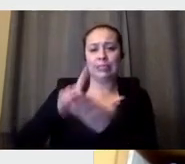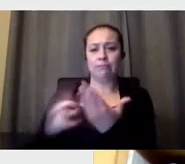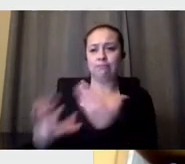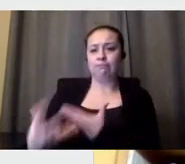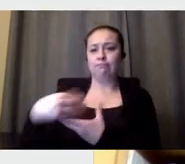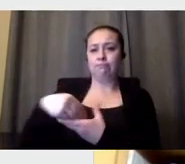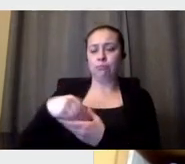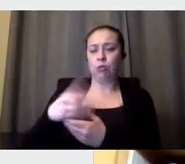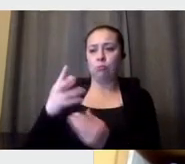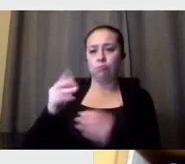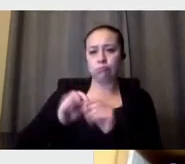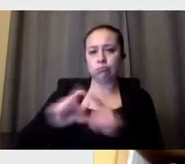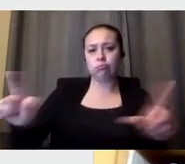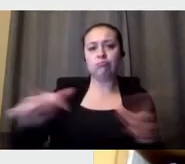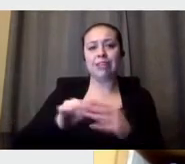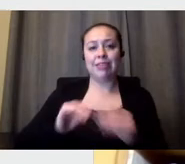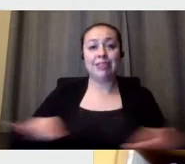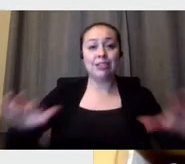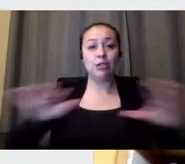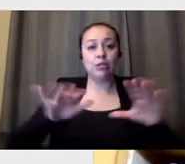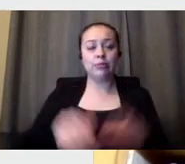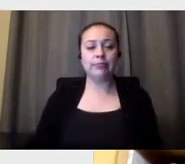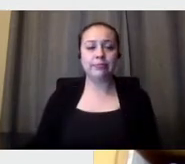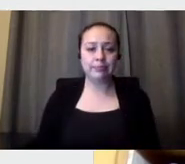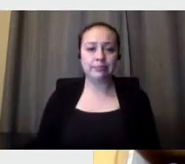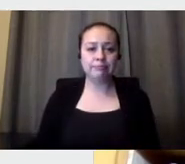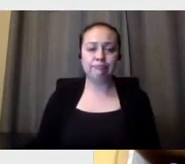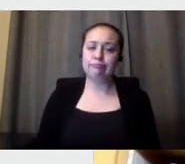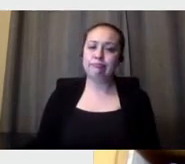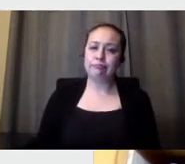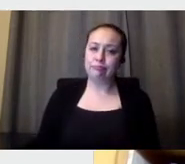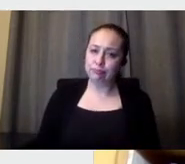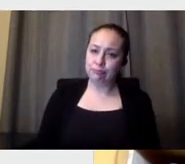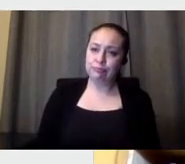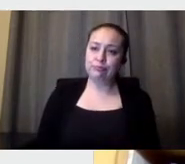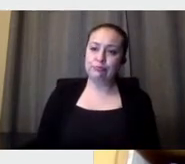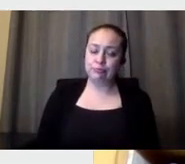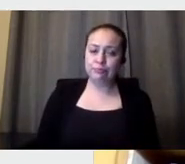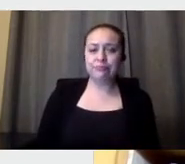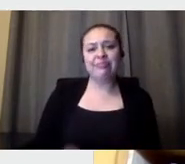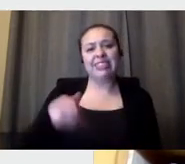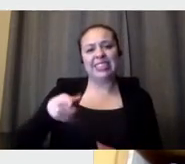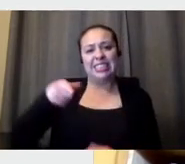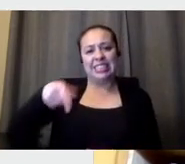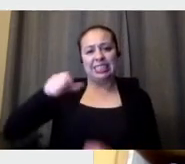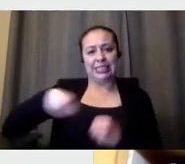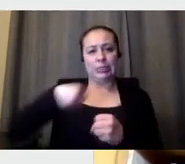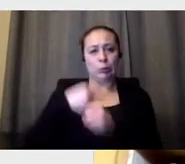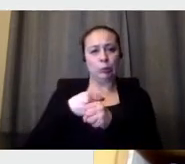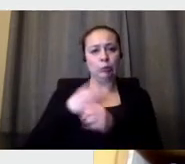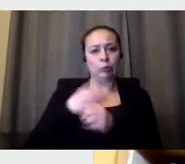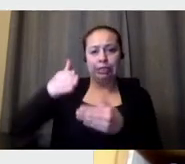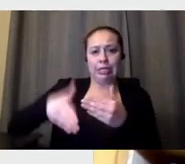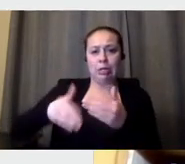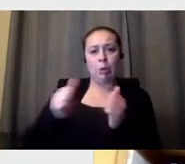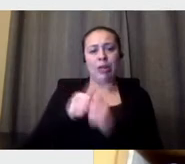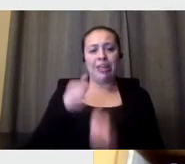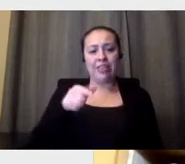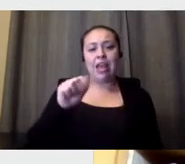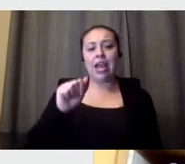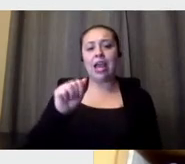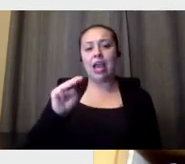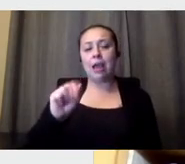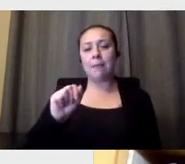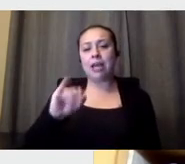It is appropriate that we complete this year's Vignelli Design Conversations lecture series with Amidji, who we